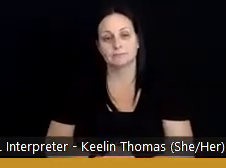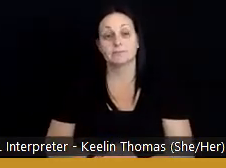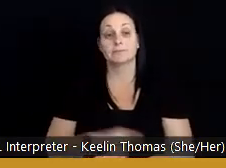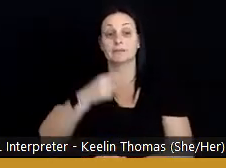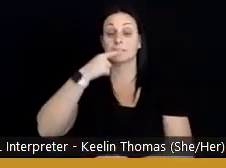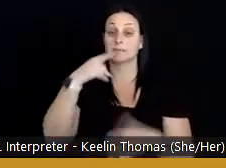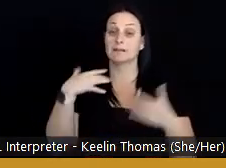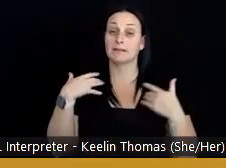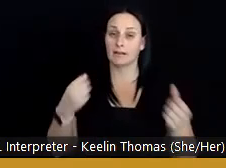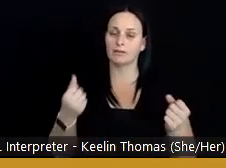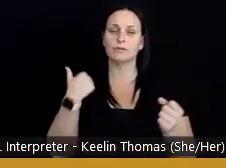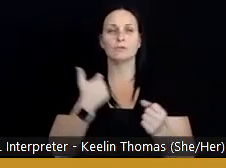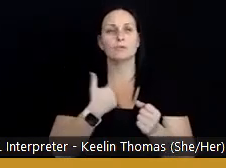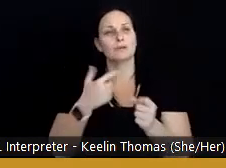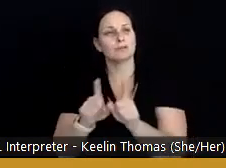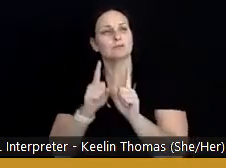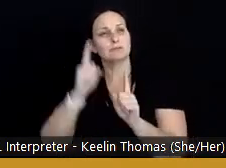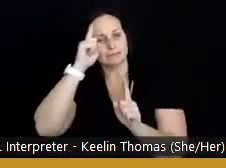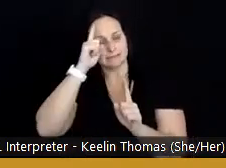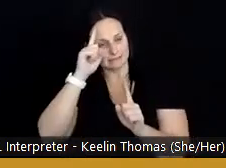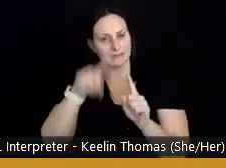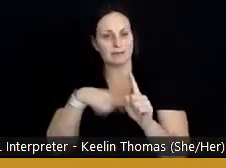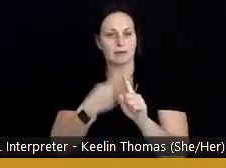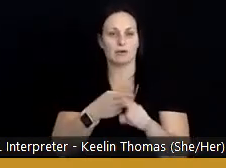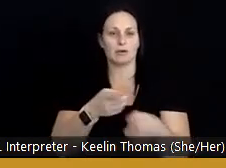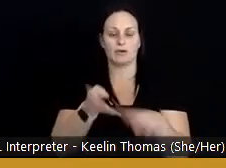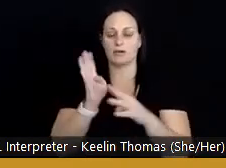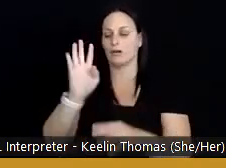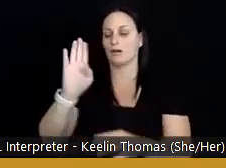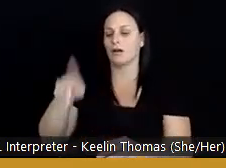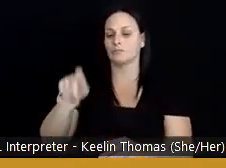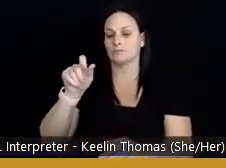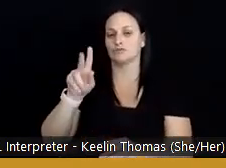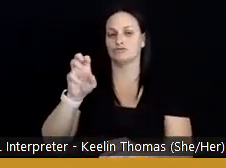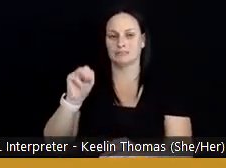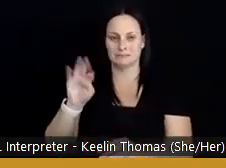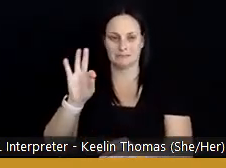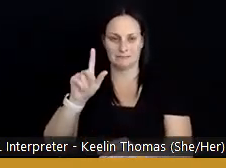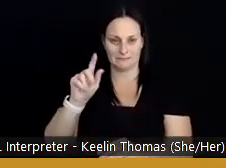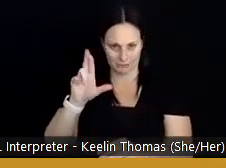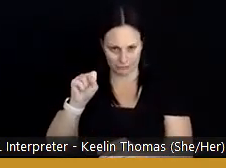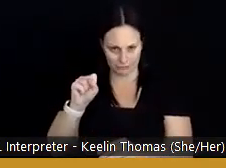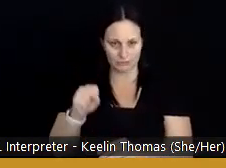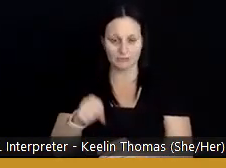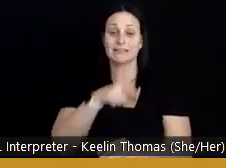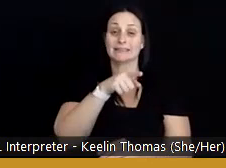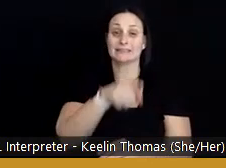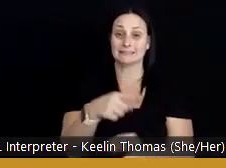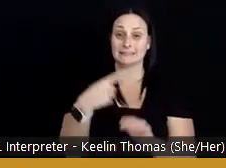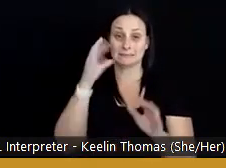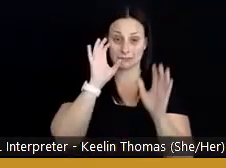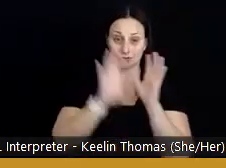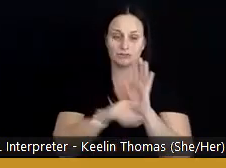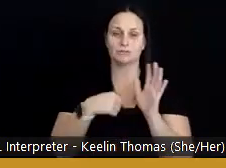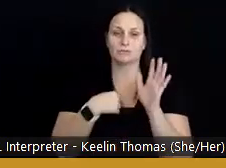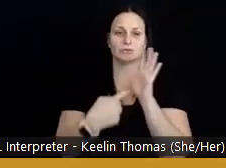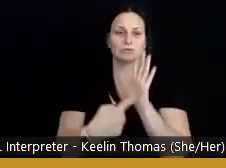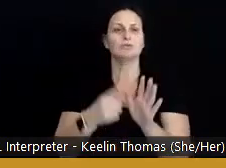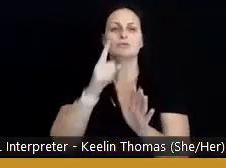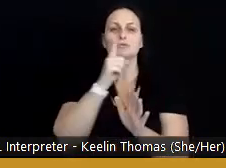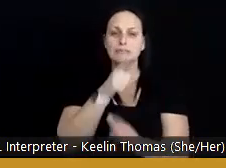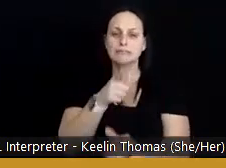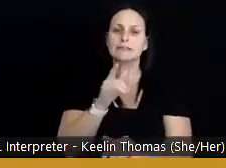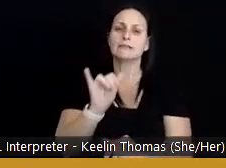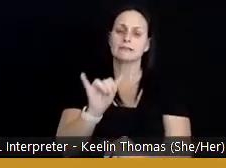health, we also think about upstream factors that impact health. So in this infographic that I'm going to show you, it really brings